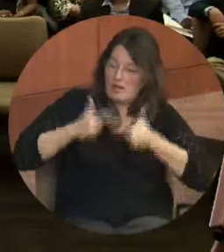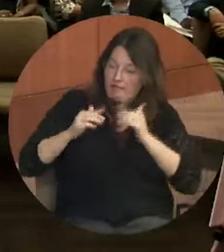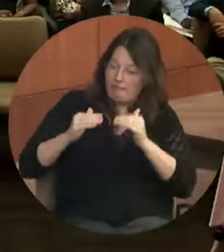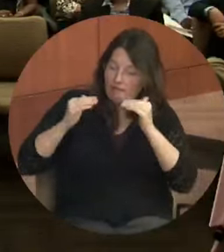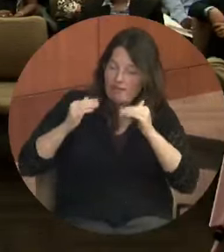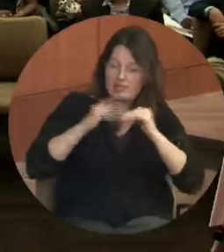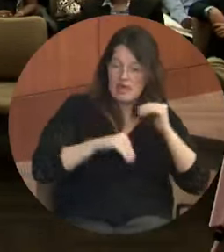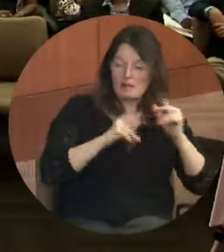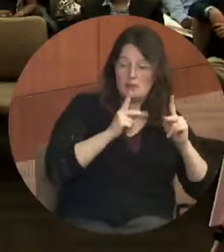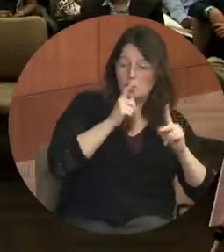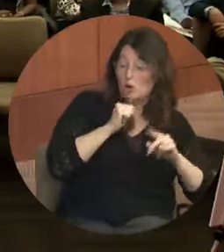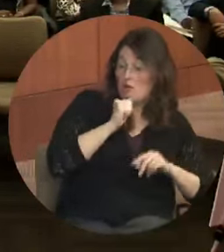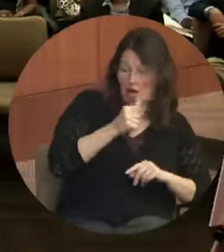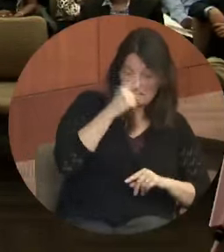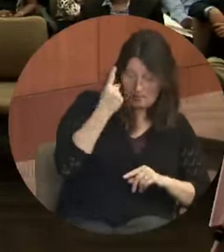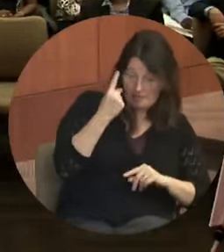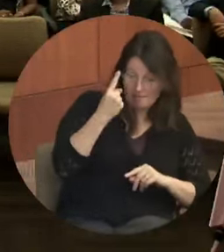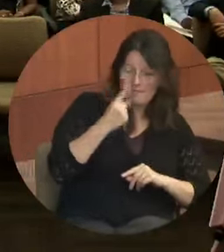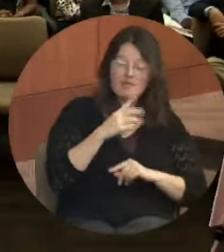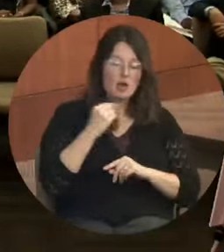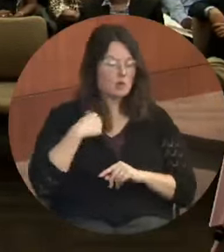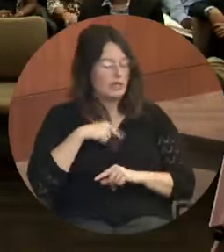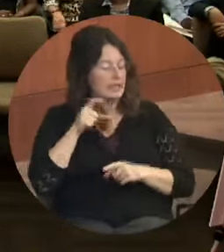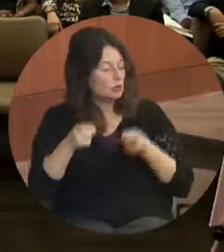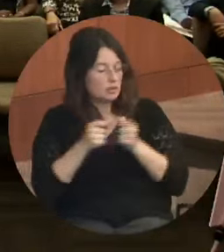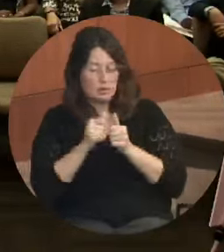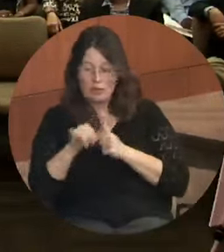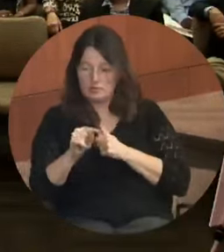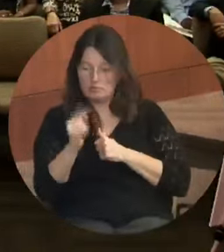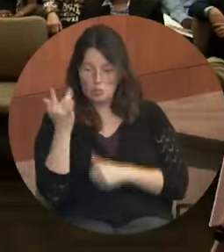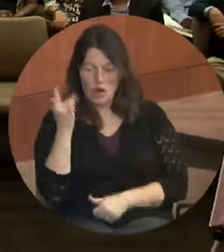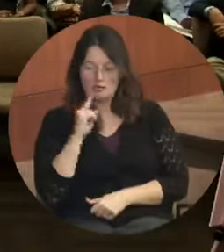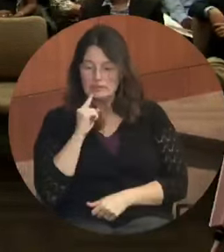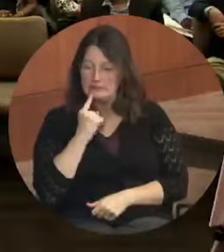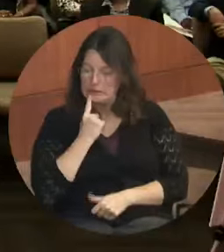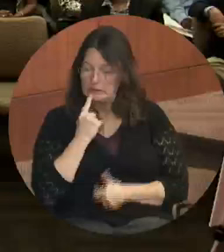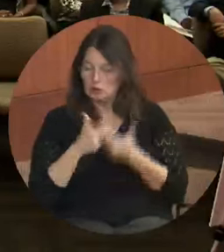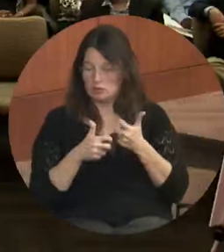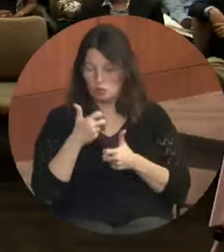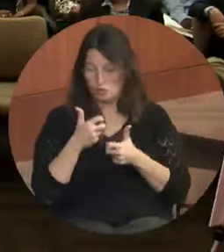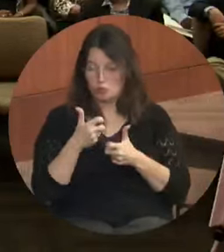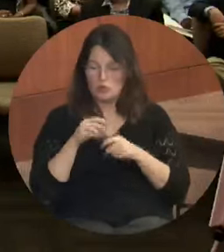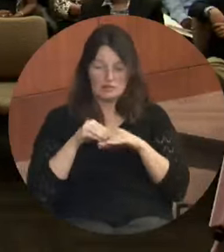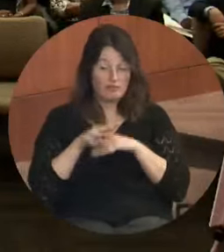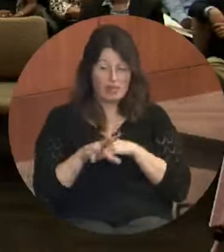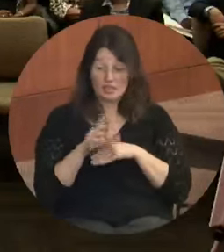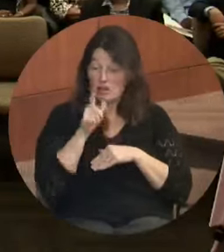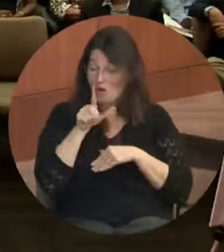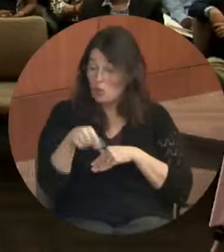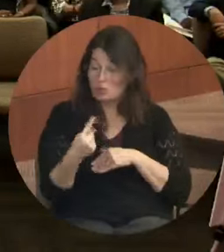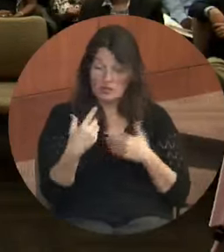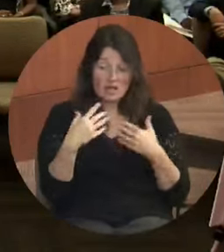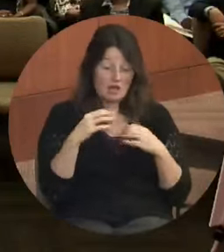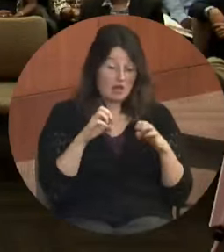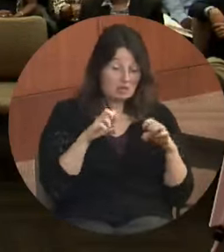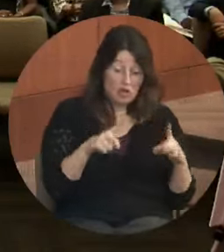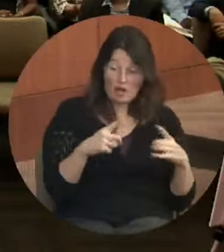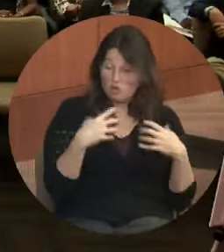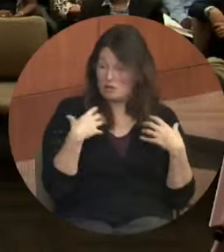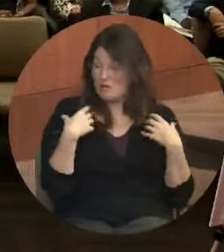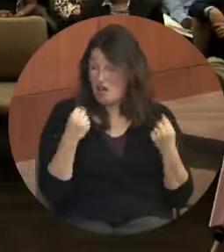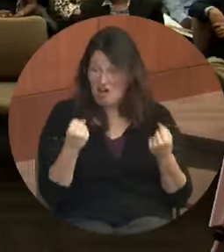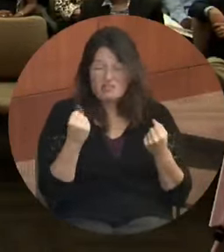Americans. And we need to really deal with that because it's a very serious issue that's affecting health, education, every